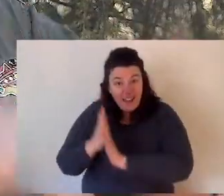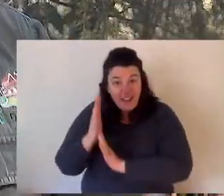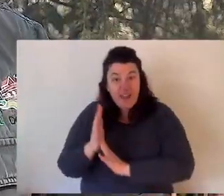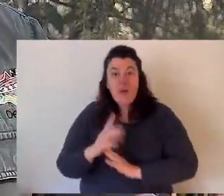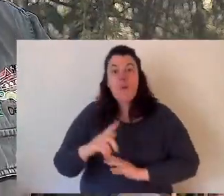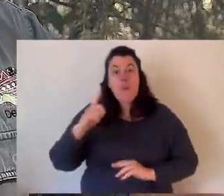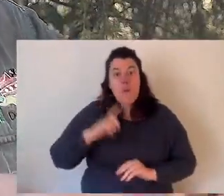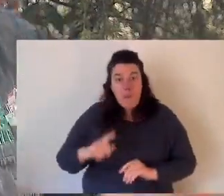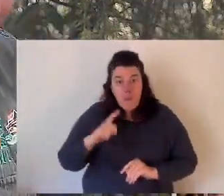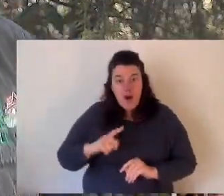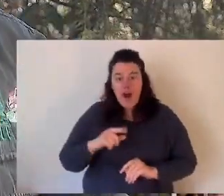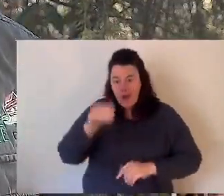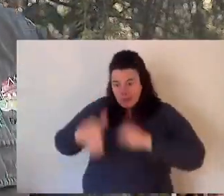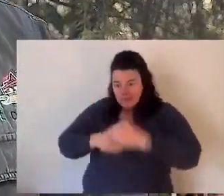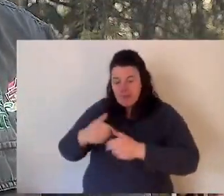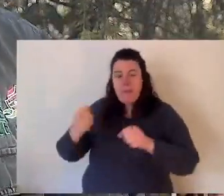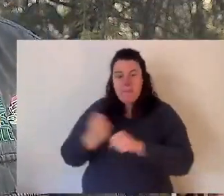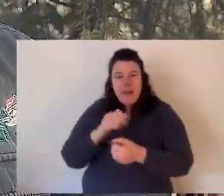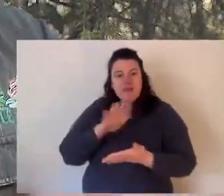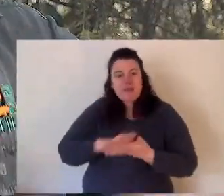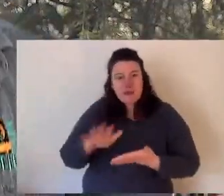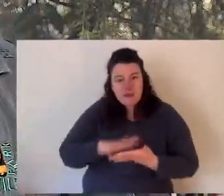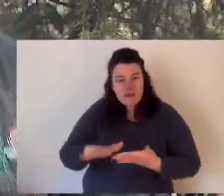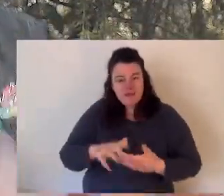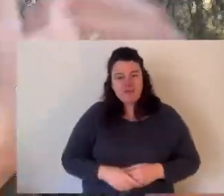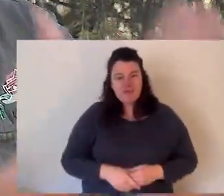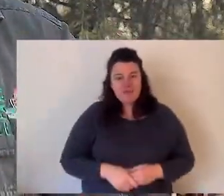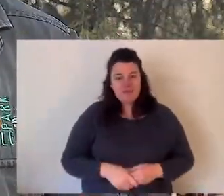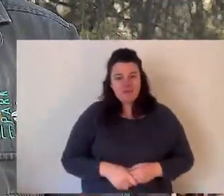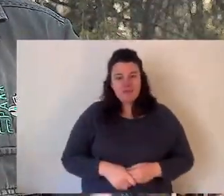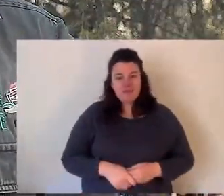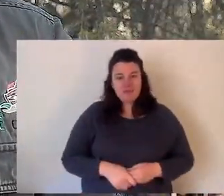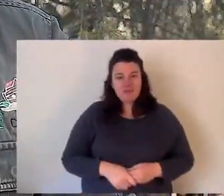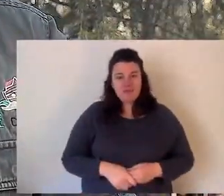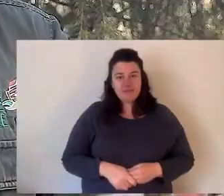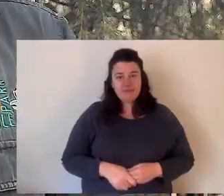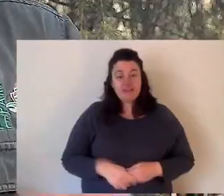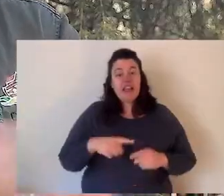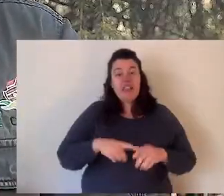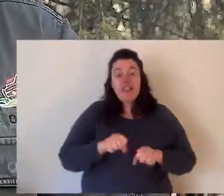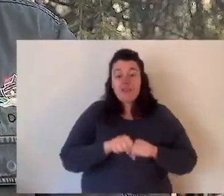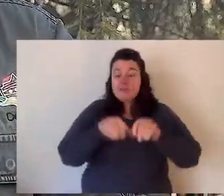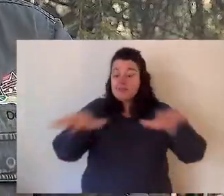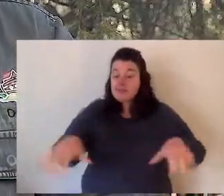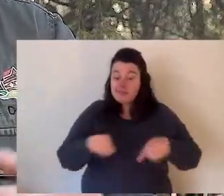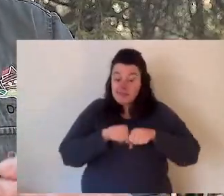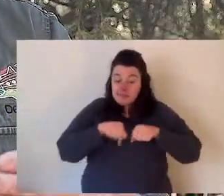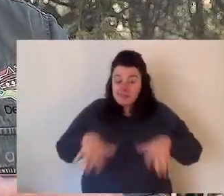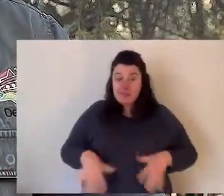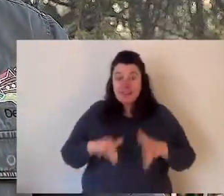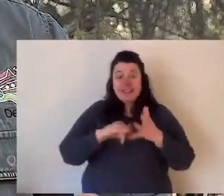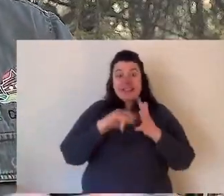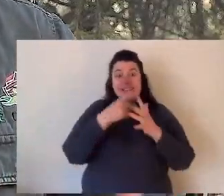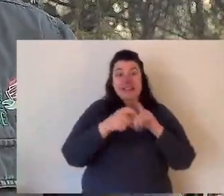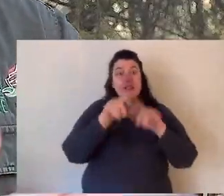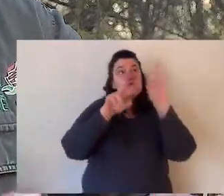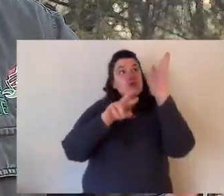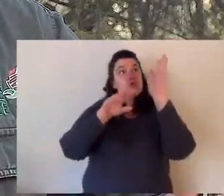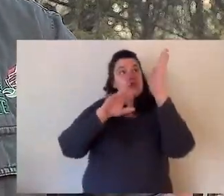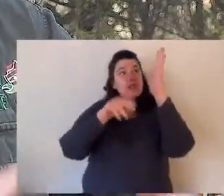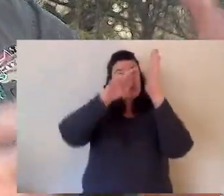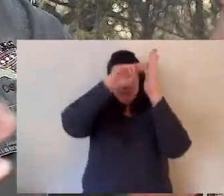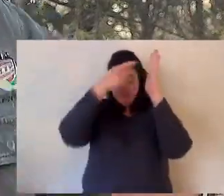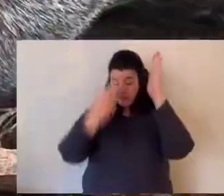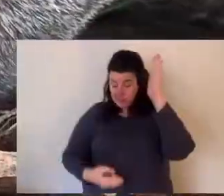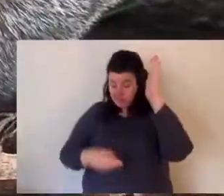fire load by having less fire load on the ground because bandicoots are turning it into dirt. And lastly, they spread seeds.